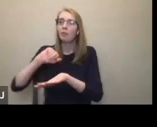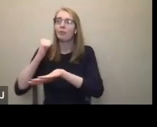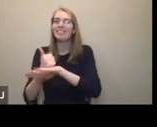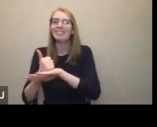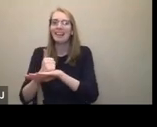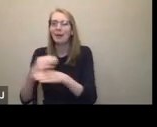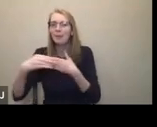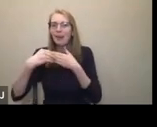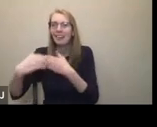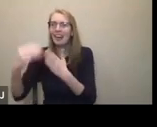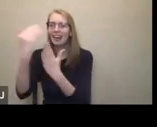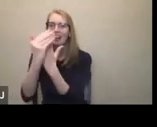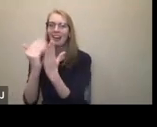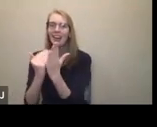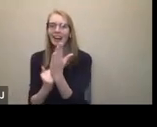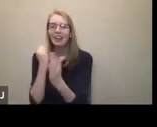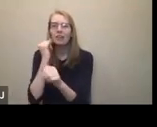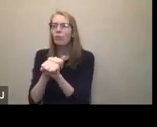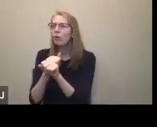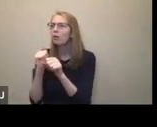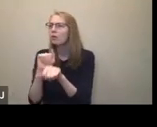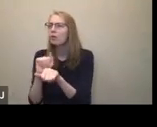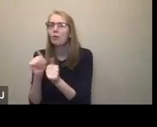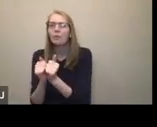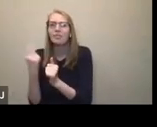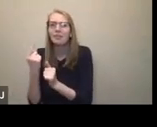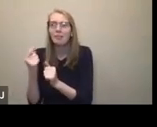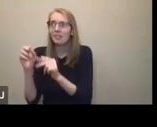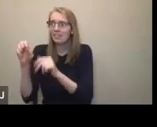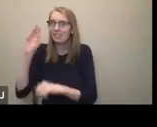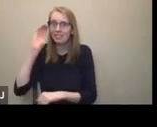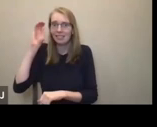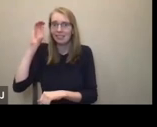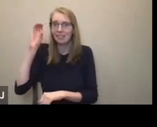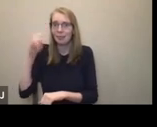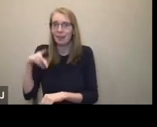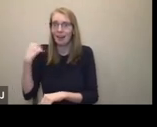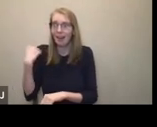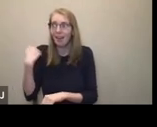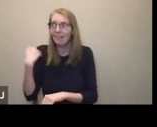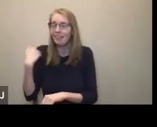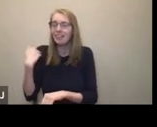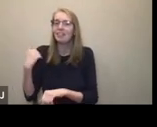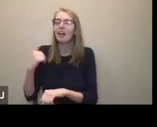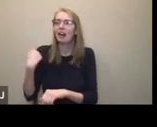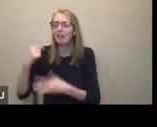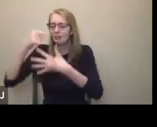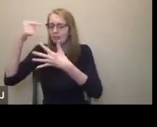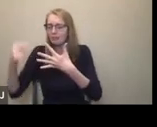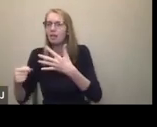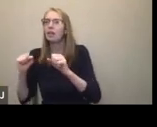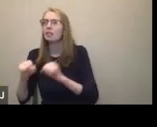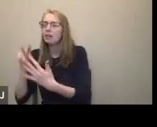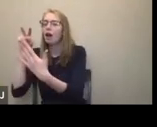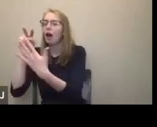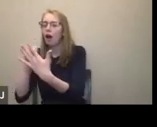engage with people with CP. So that's what my job was, I wrote a 75 page inclusive engagement guide. So they're available to you. So if you know